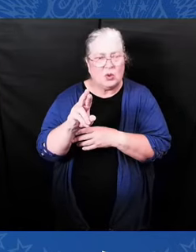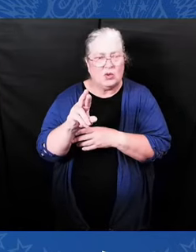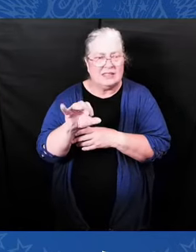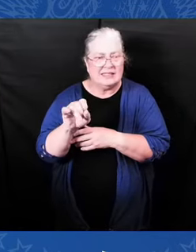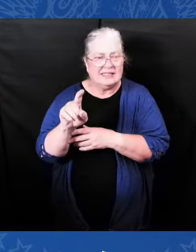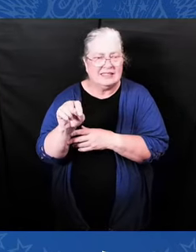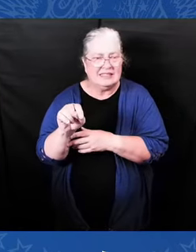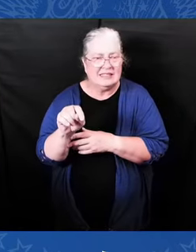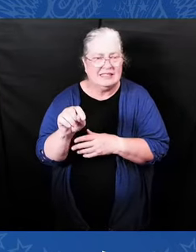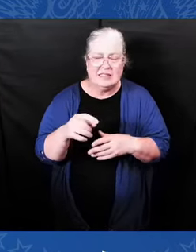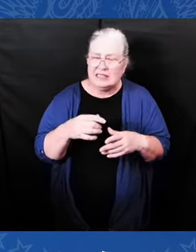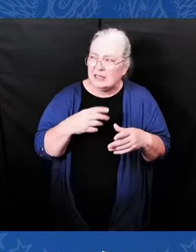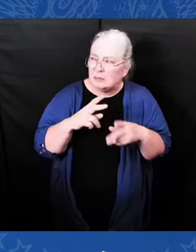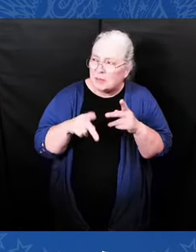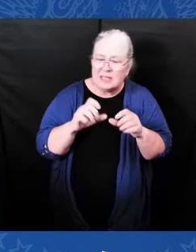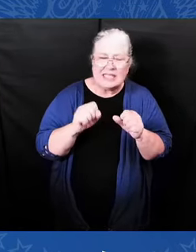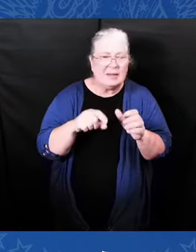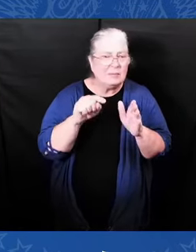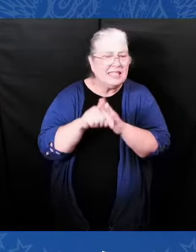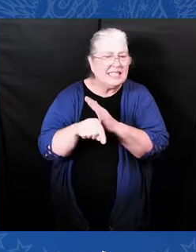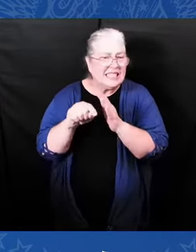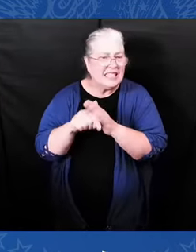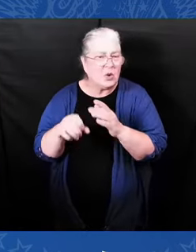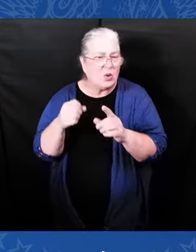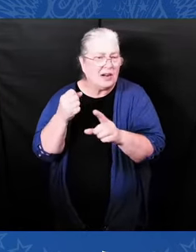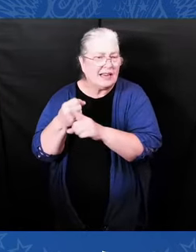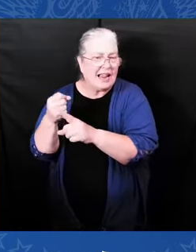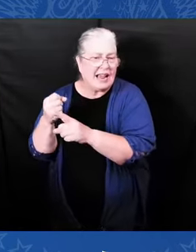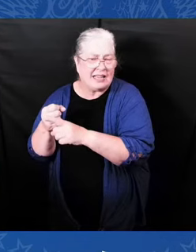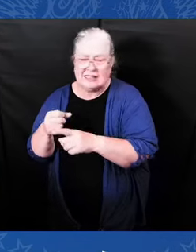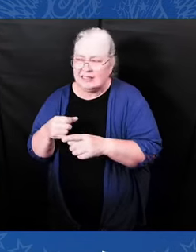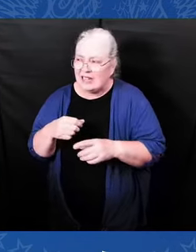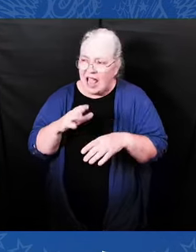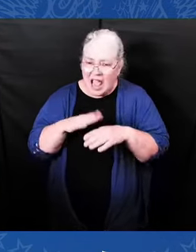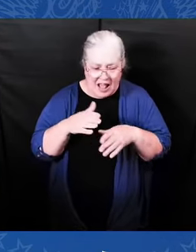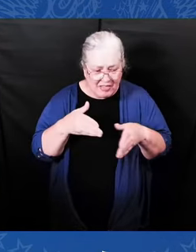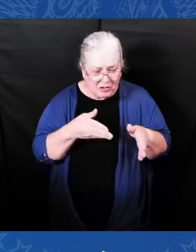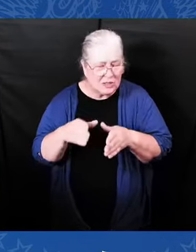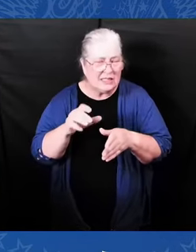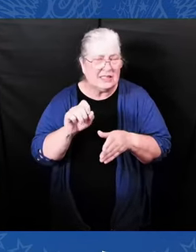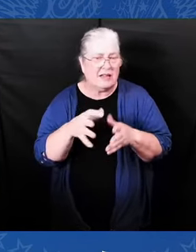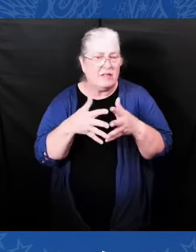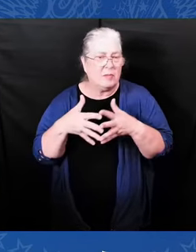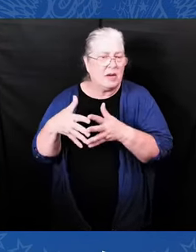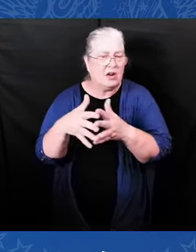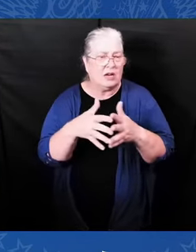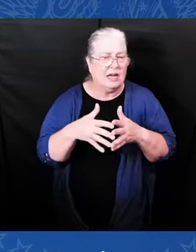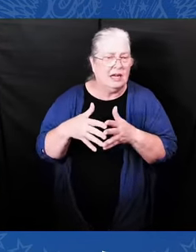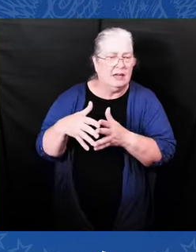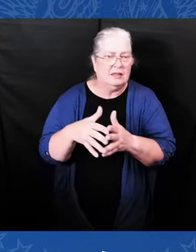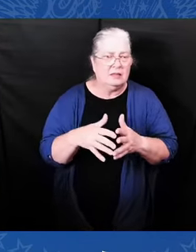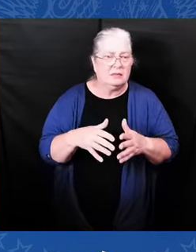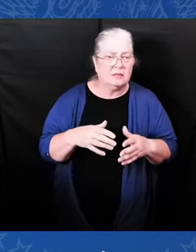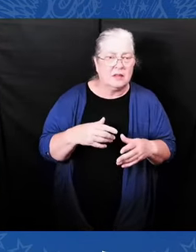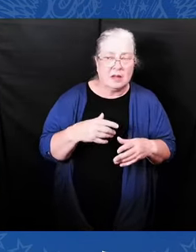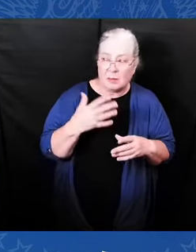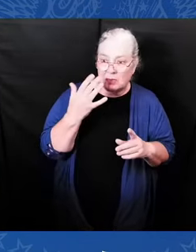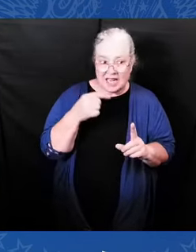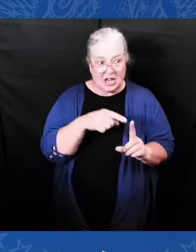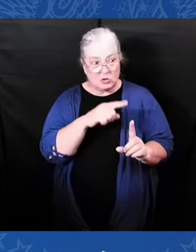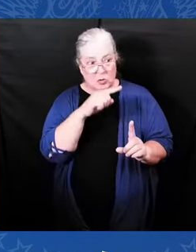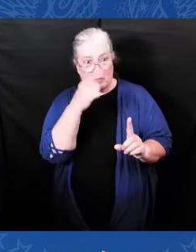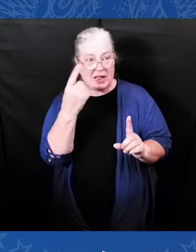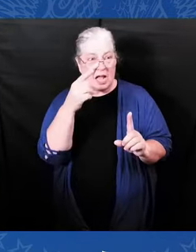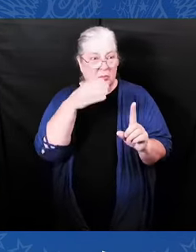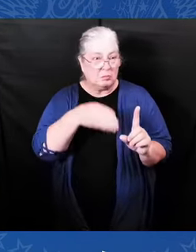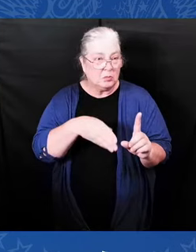Look, because here — hear this — hear it clearly. I want the entire nation to join me